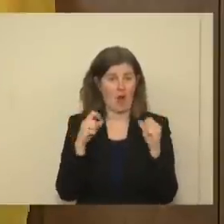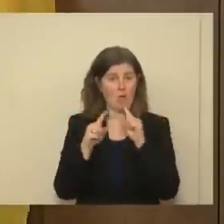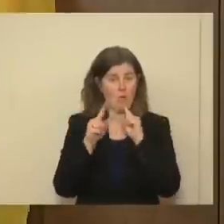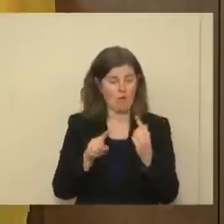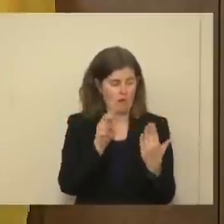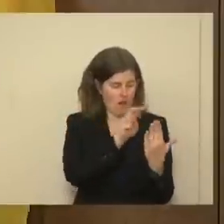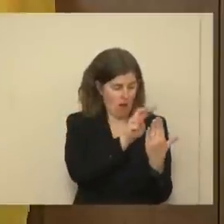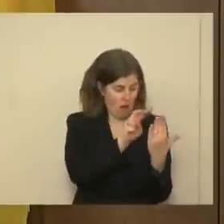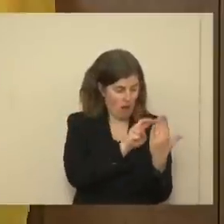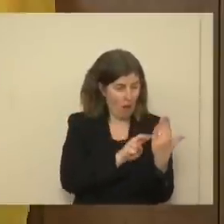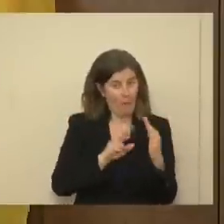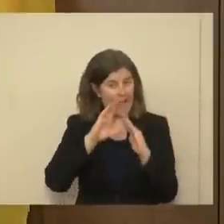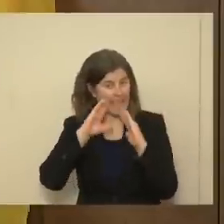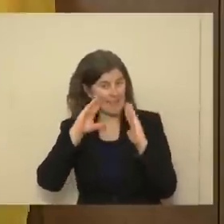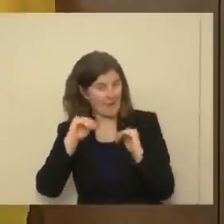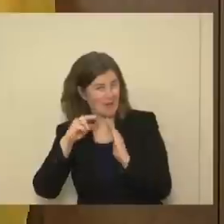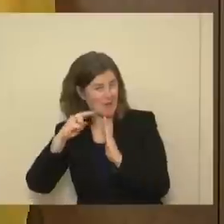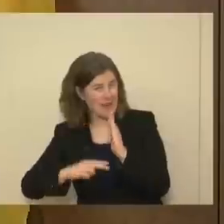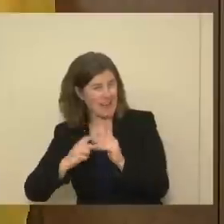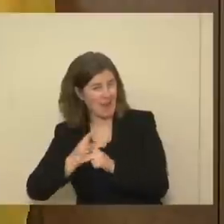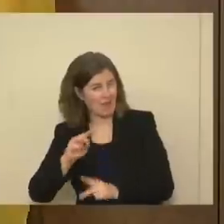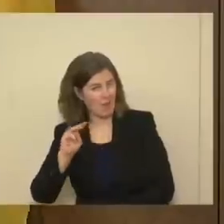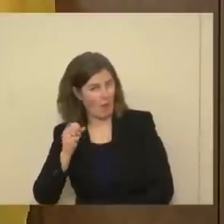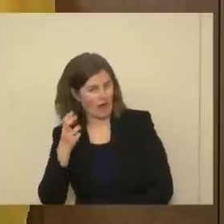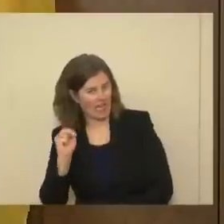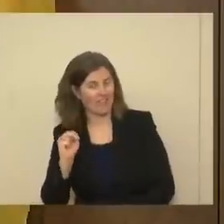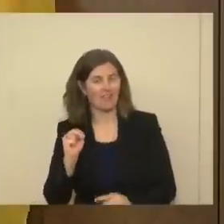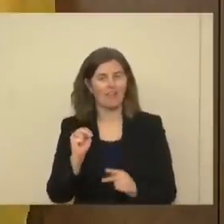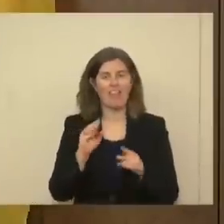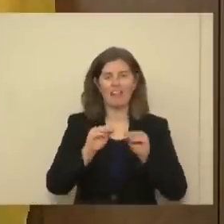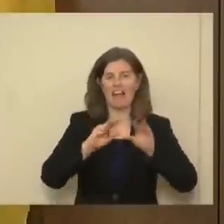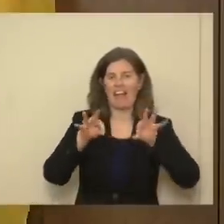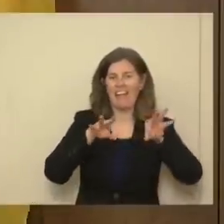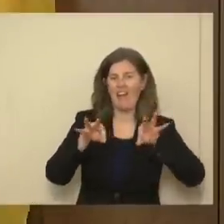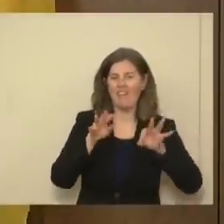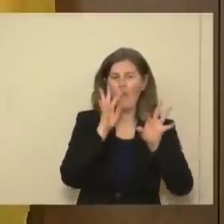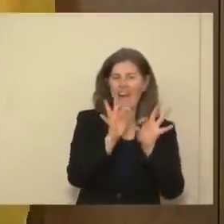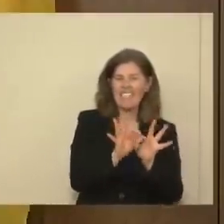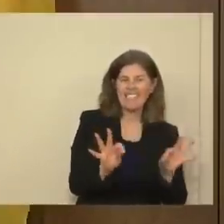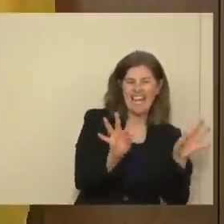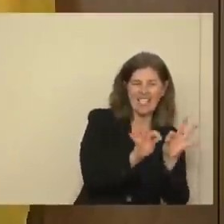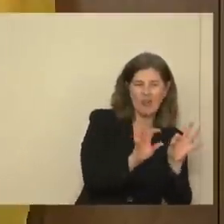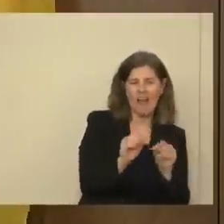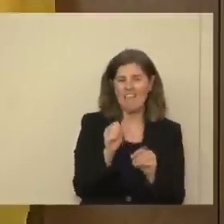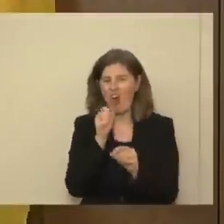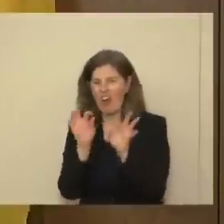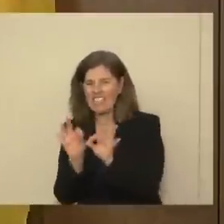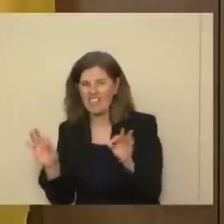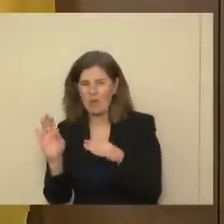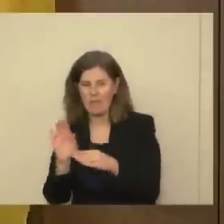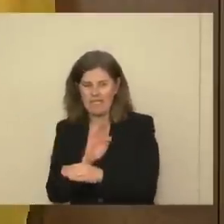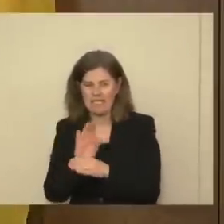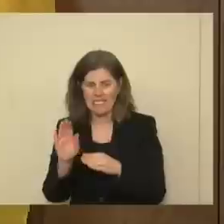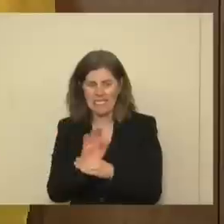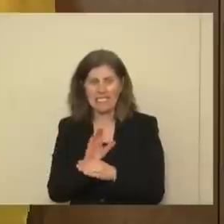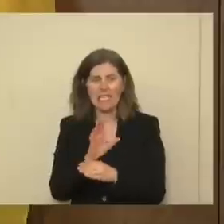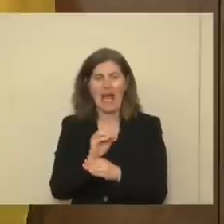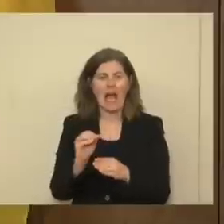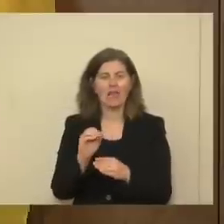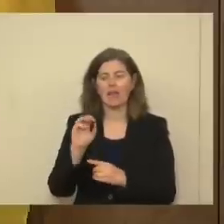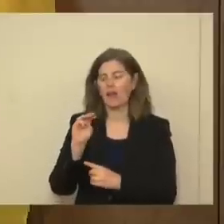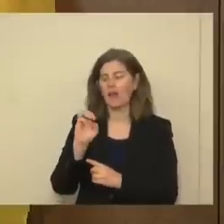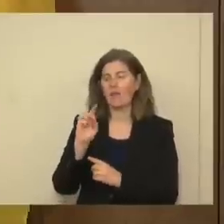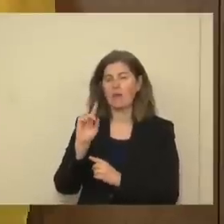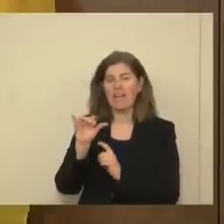we expect you to, Morgan, that the clarification of essential and non-essential businesses and media